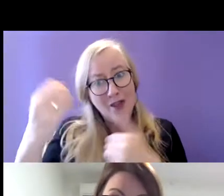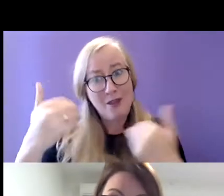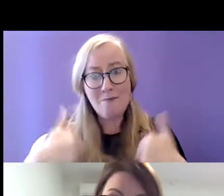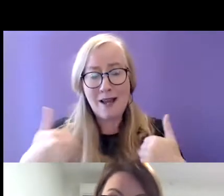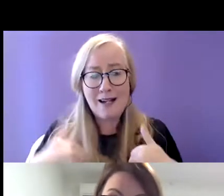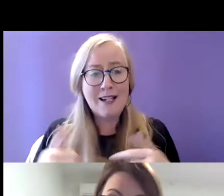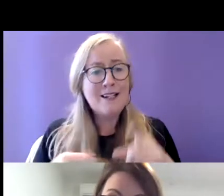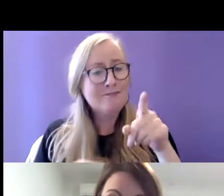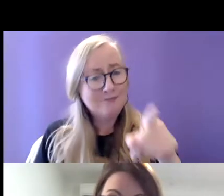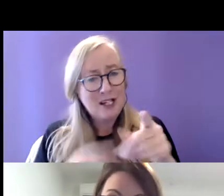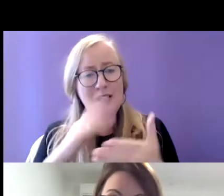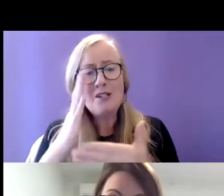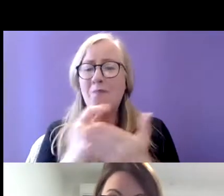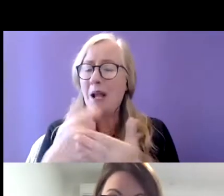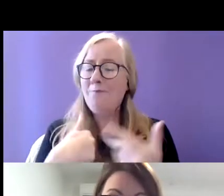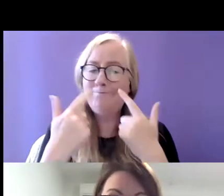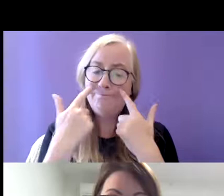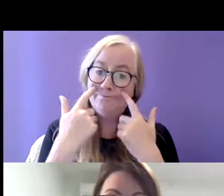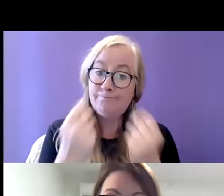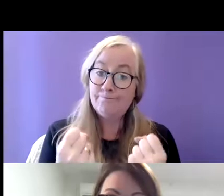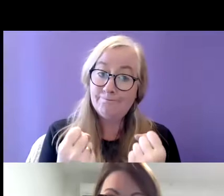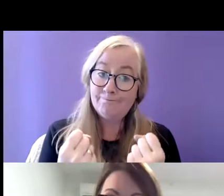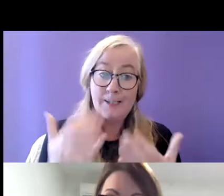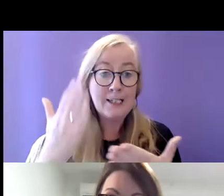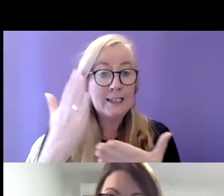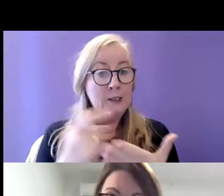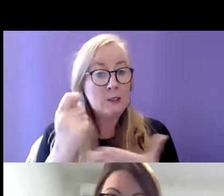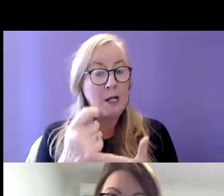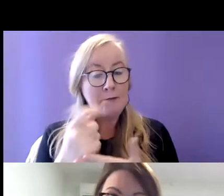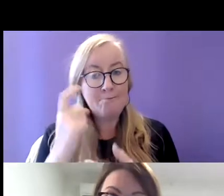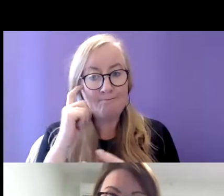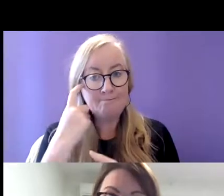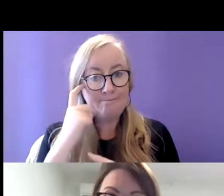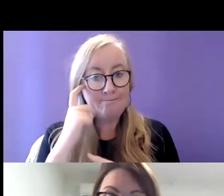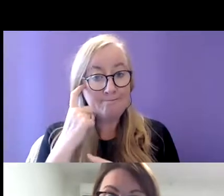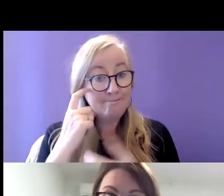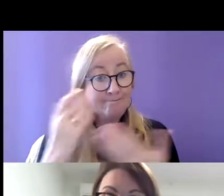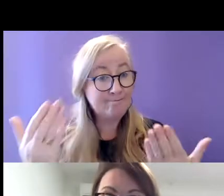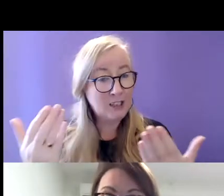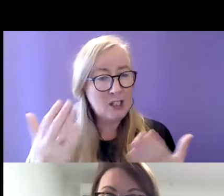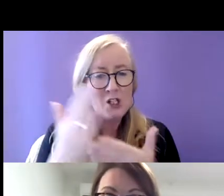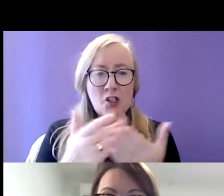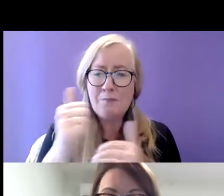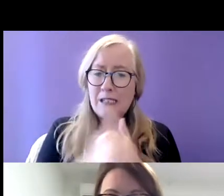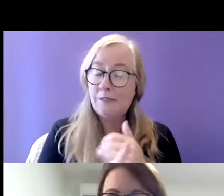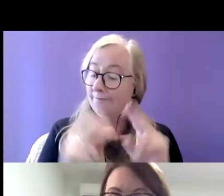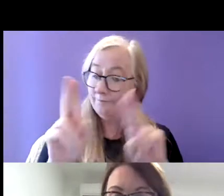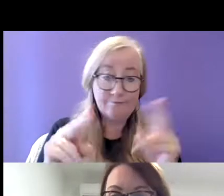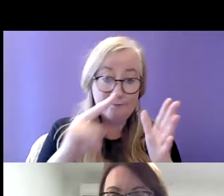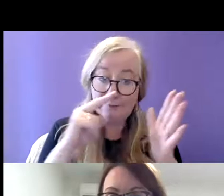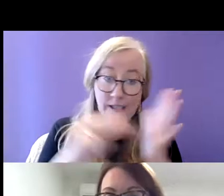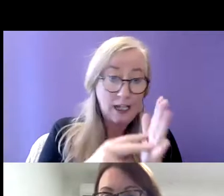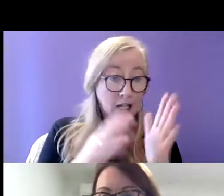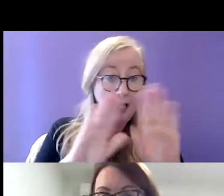just sometimes I get a bit depressed and sometimes I get a bit moody with it you know some days it's unbearable I get this